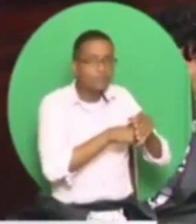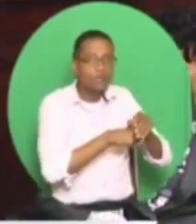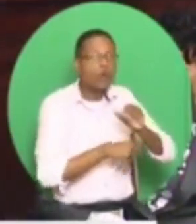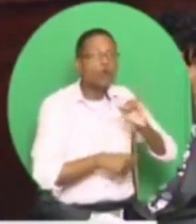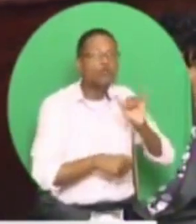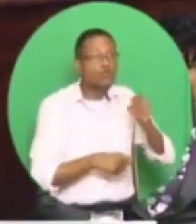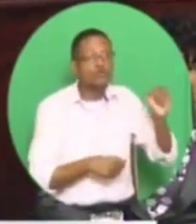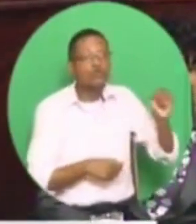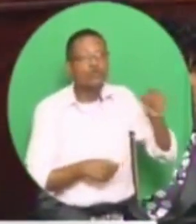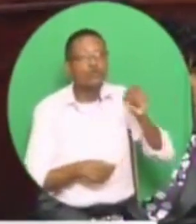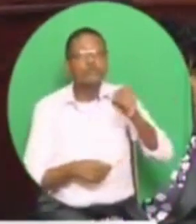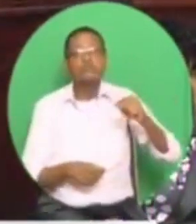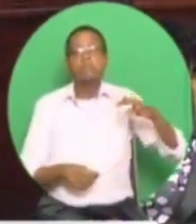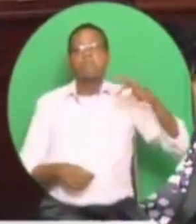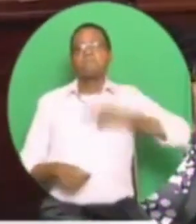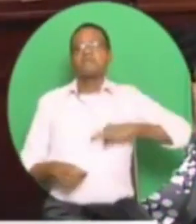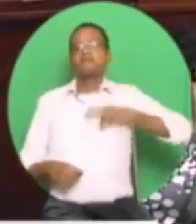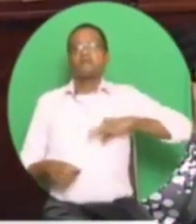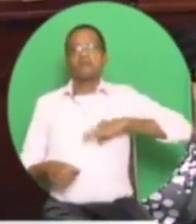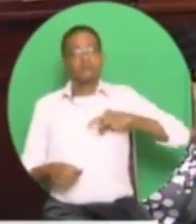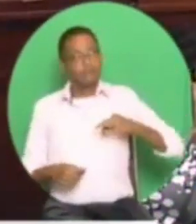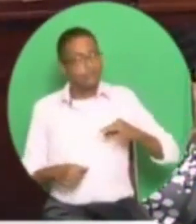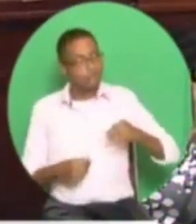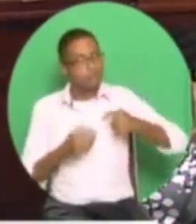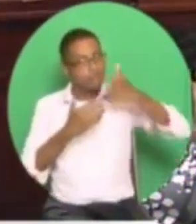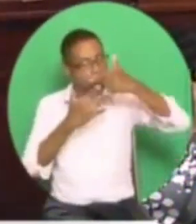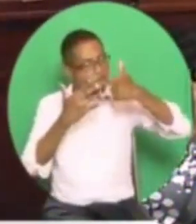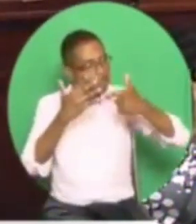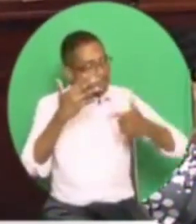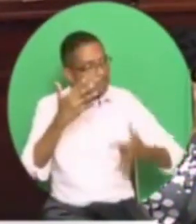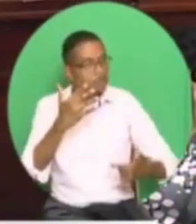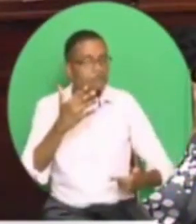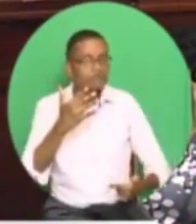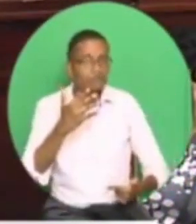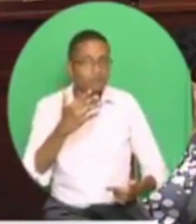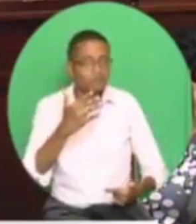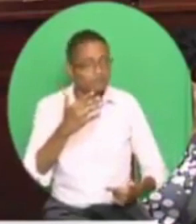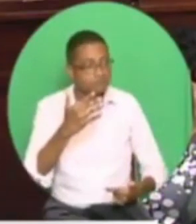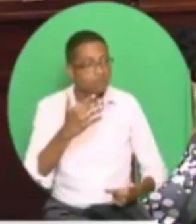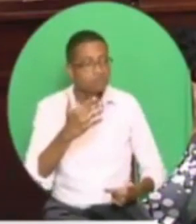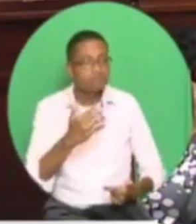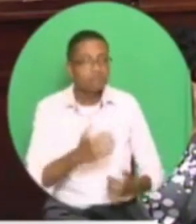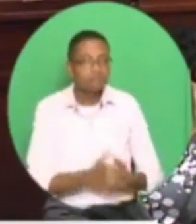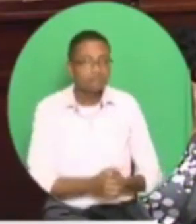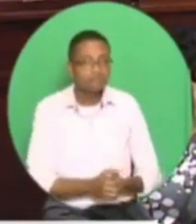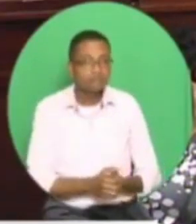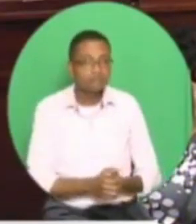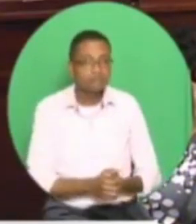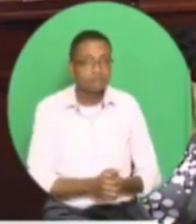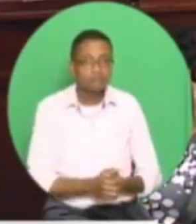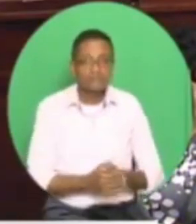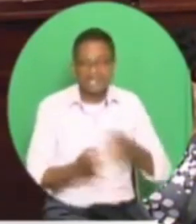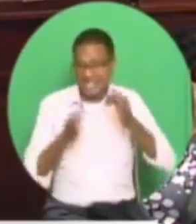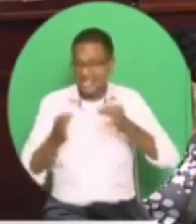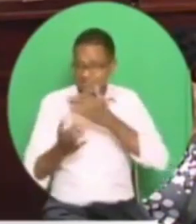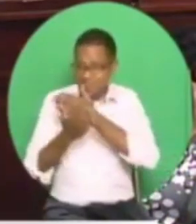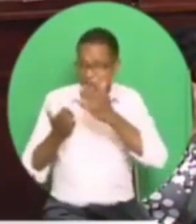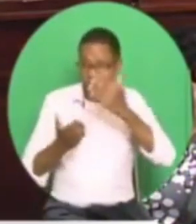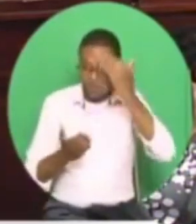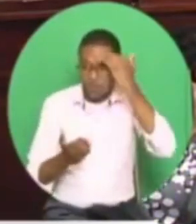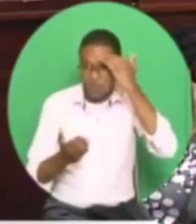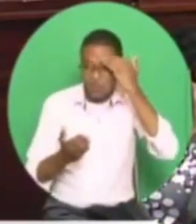no more. The beneficiaries, if known to you, will again blow your top.